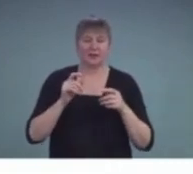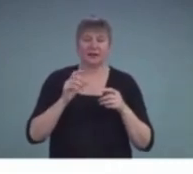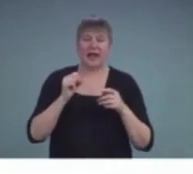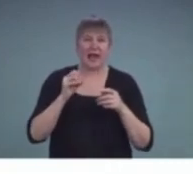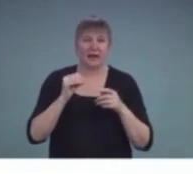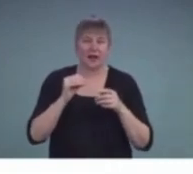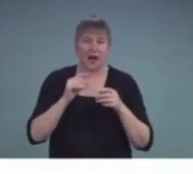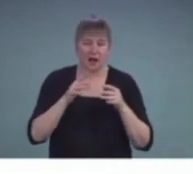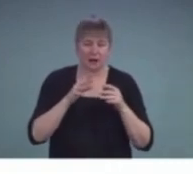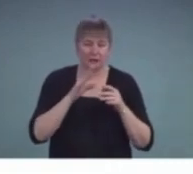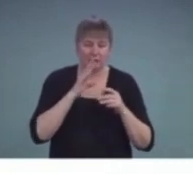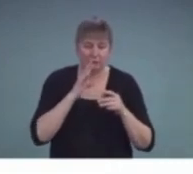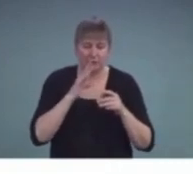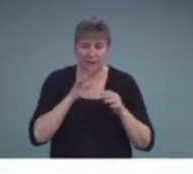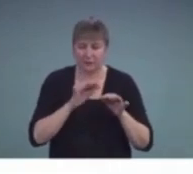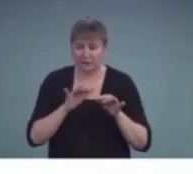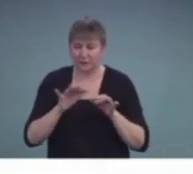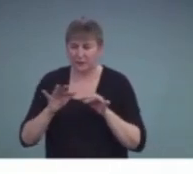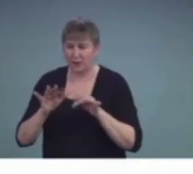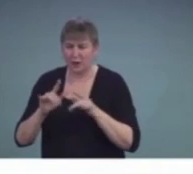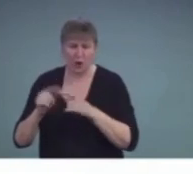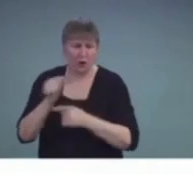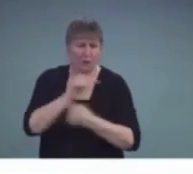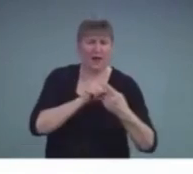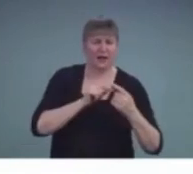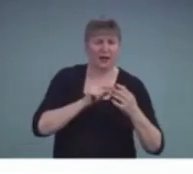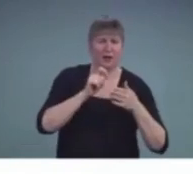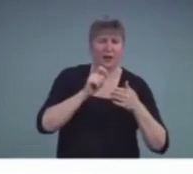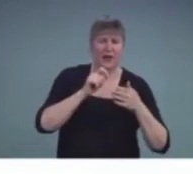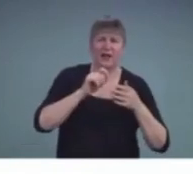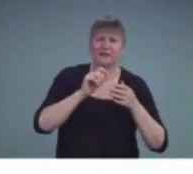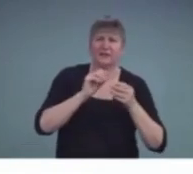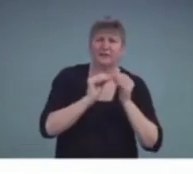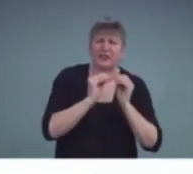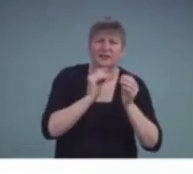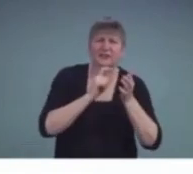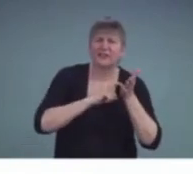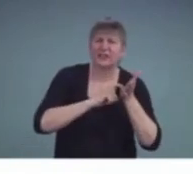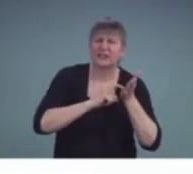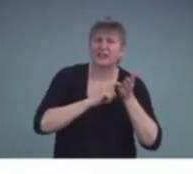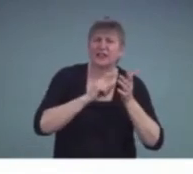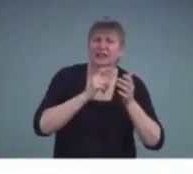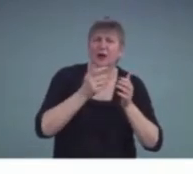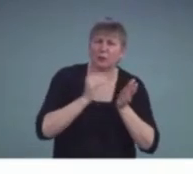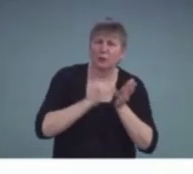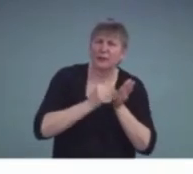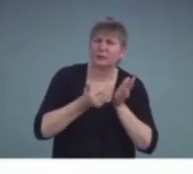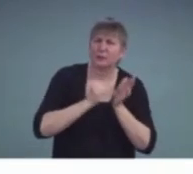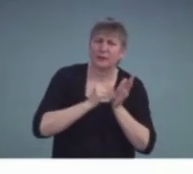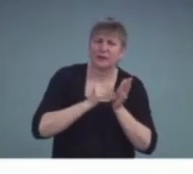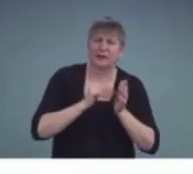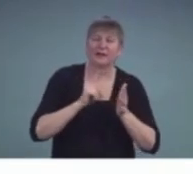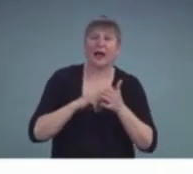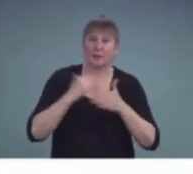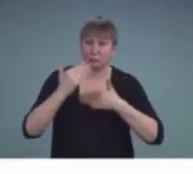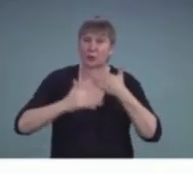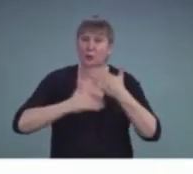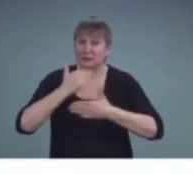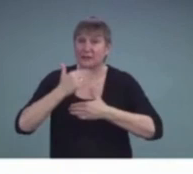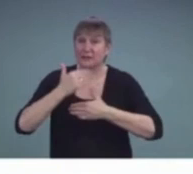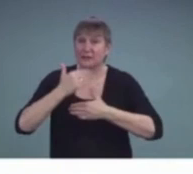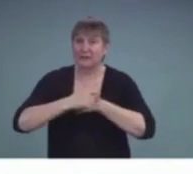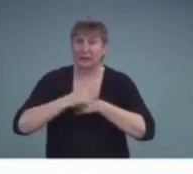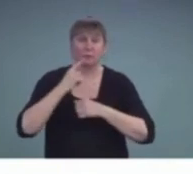what he had said and wanting to make corrections. So this is that processing time that we talk about is so important.